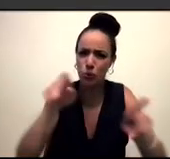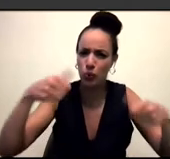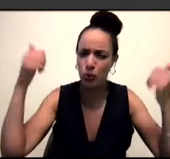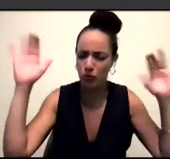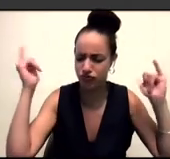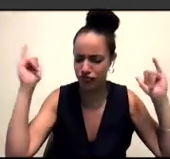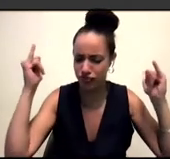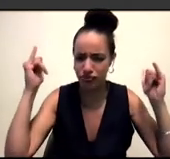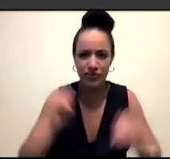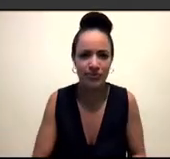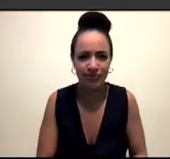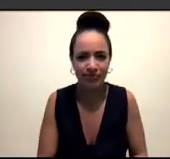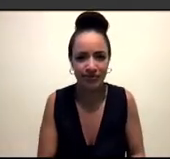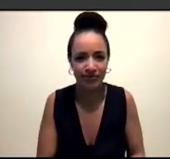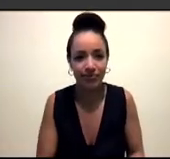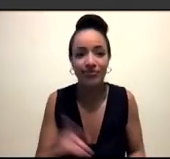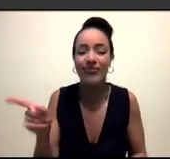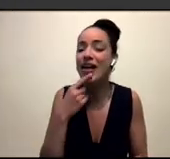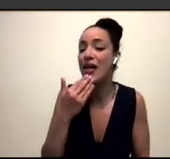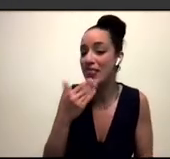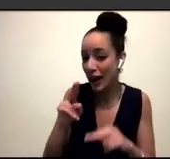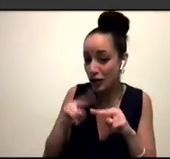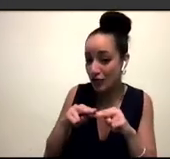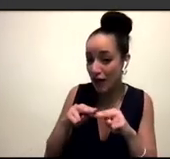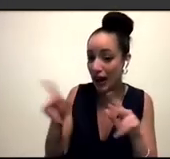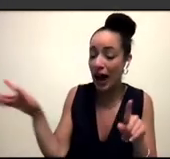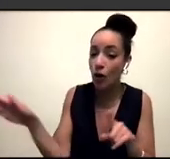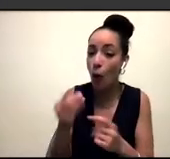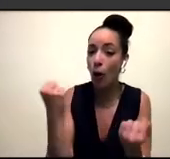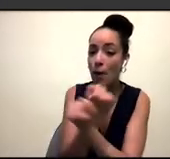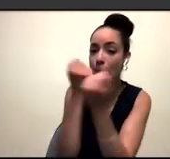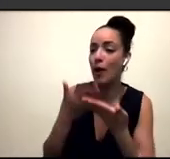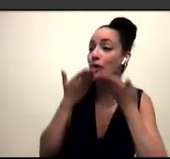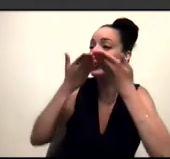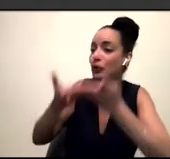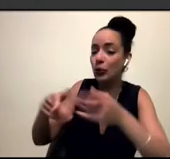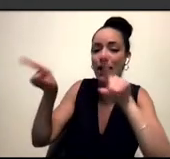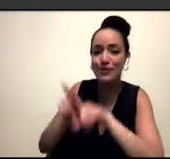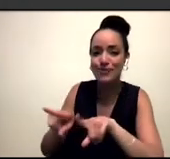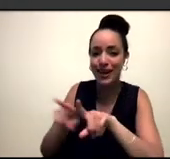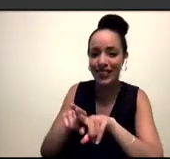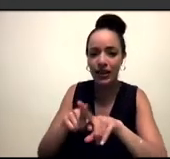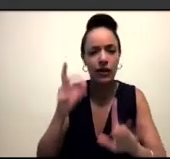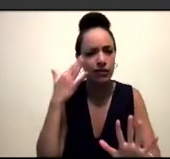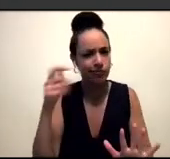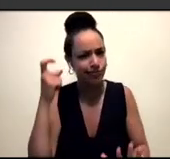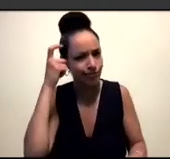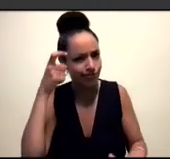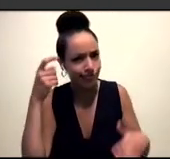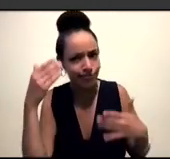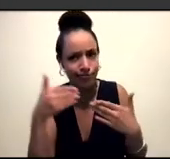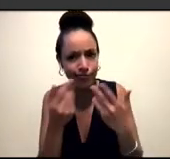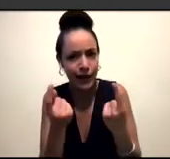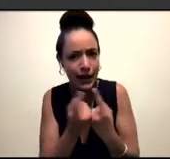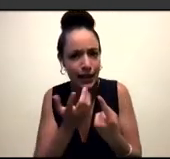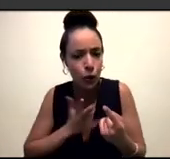Thank you Fariel, and all power to you too, in your work. And I wonder, does anyone else have any anything you'd want to share to that